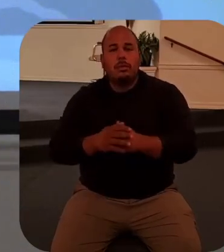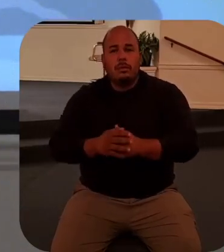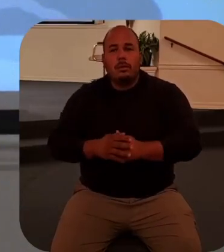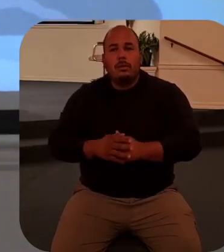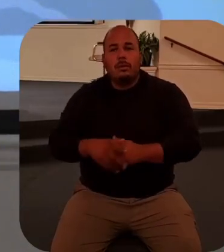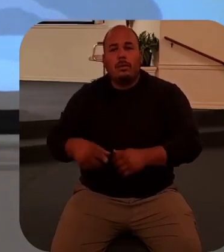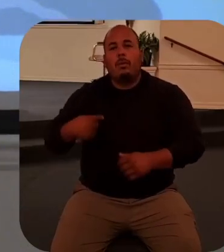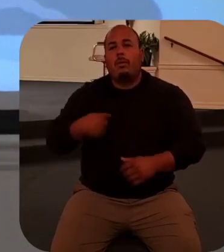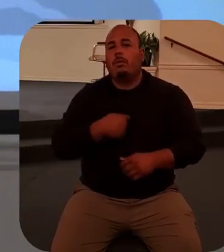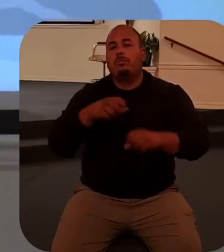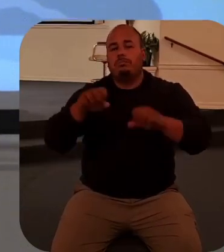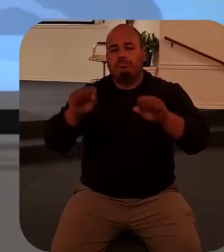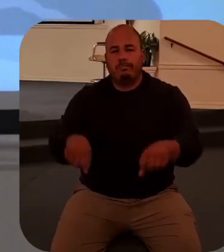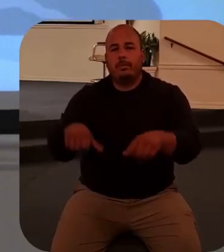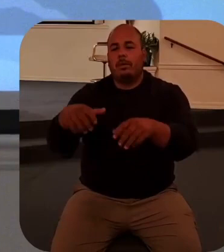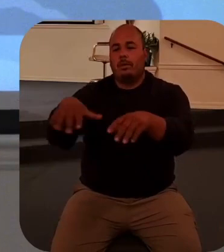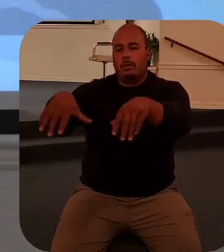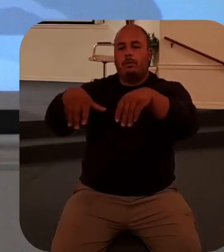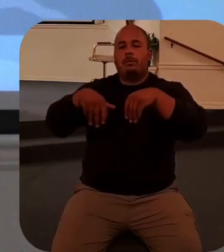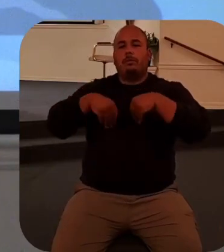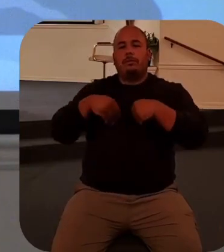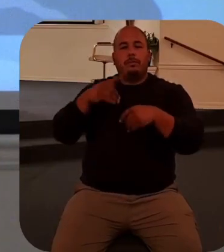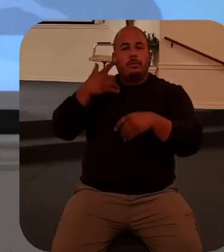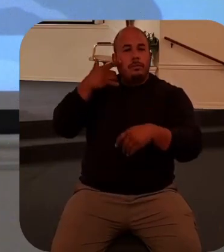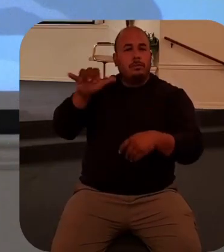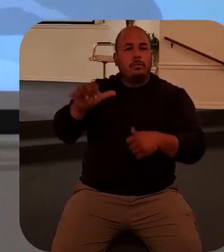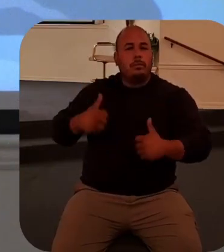we may receive eternal life from him